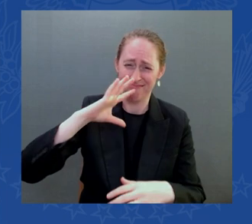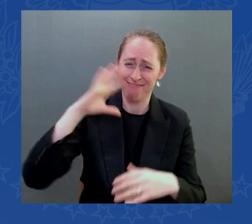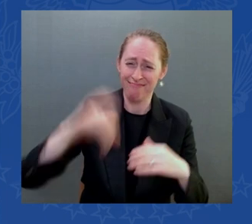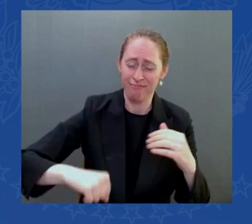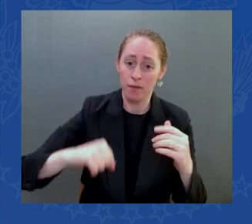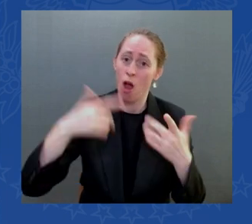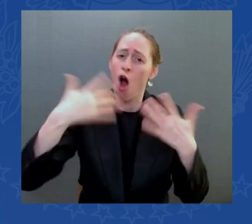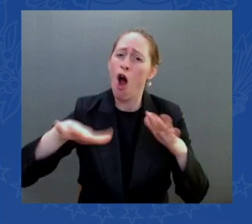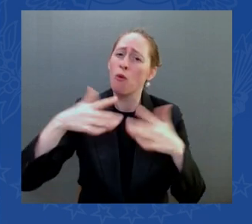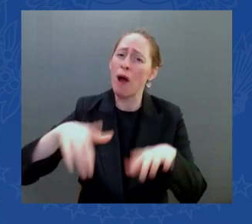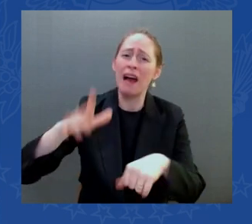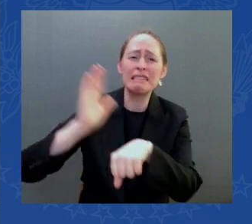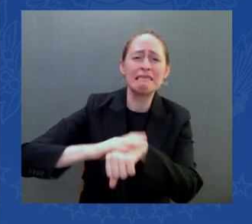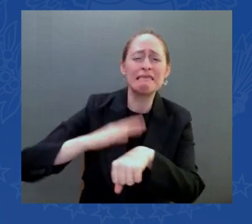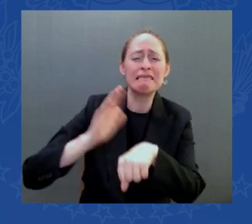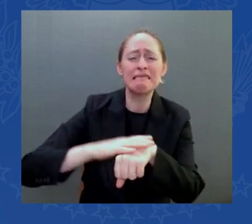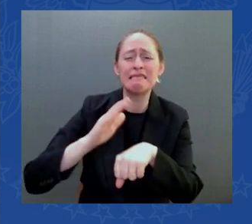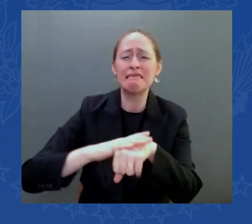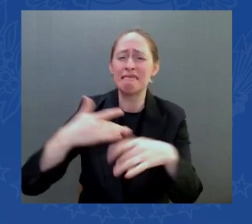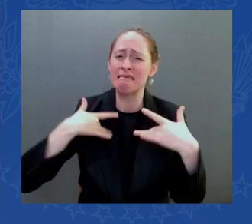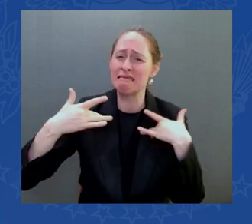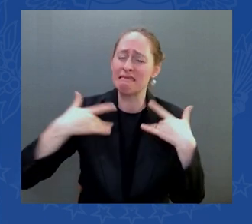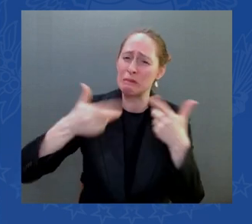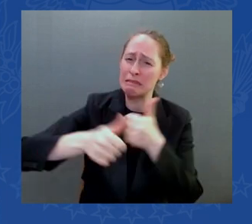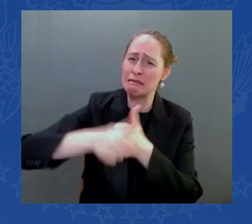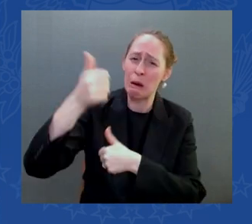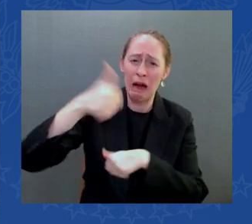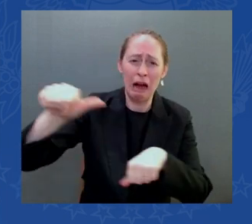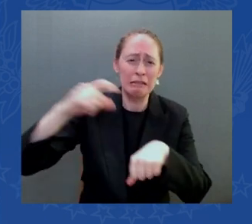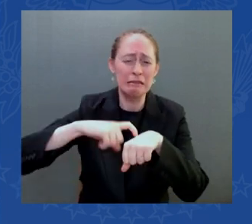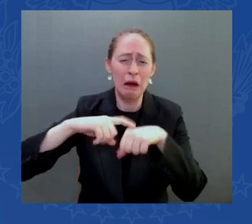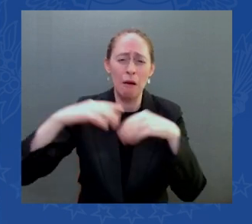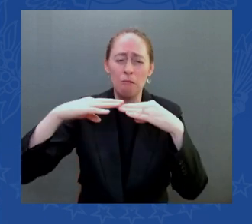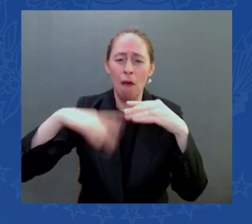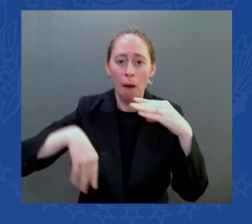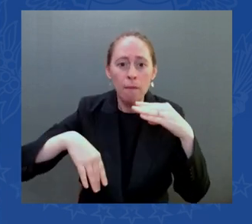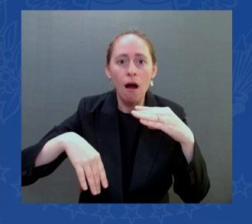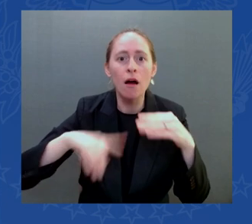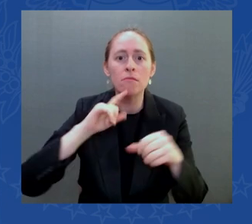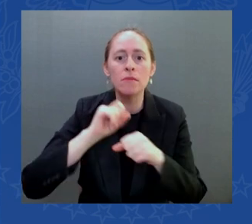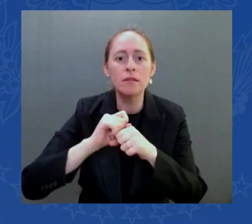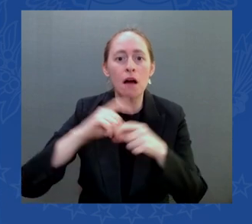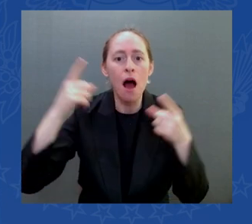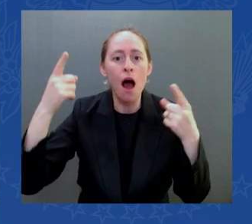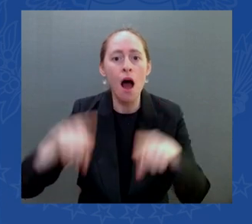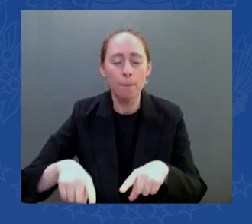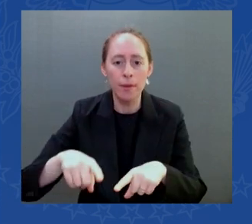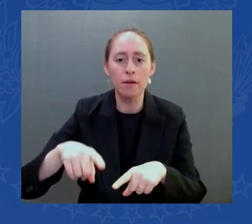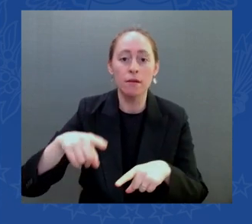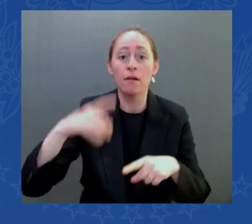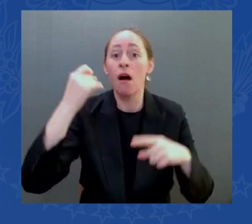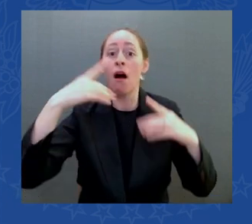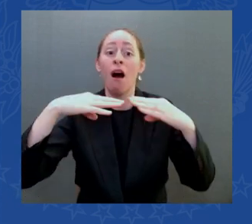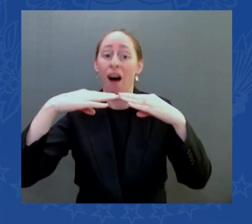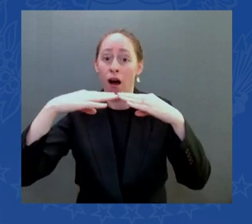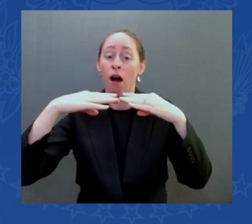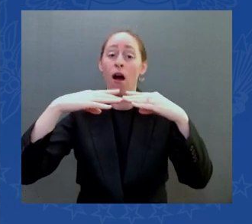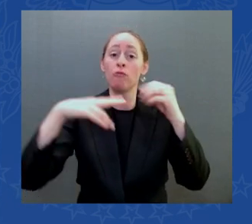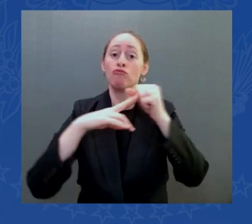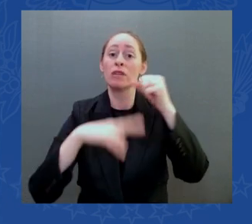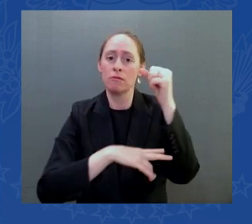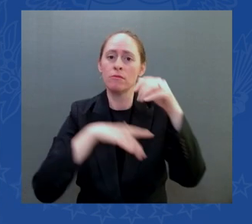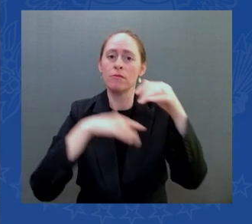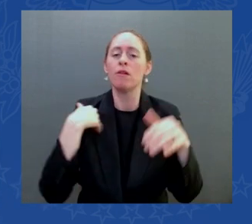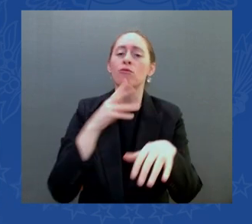to a small creek and it was in a but it was a ravine that covered about 300 yards had it not been